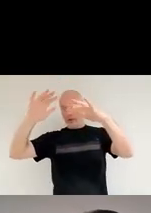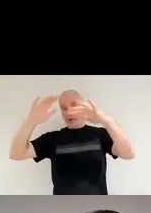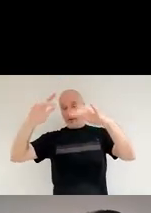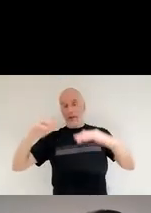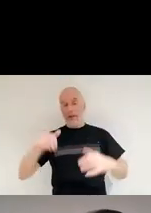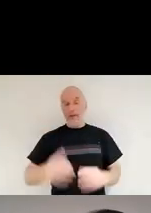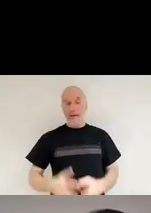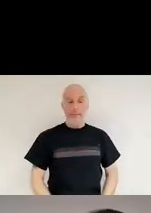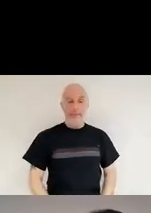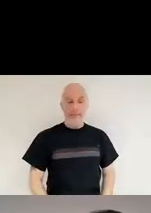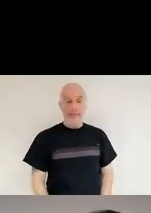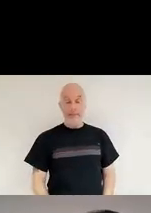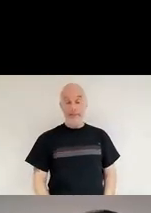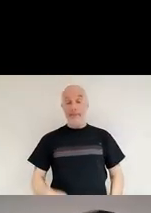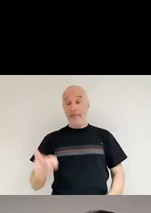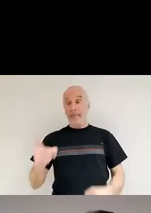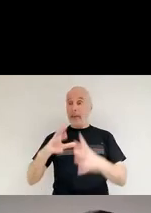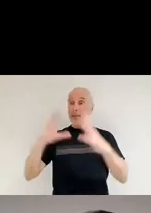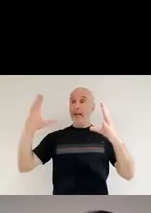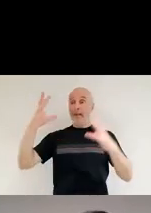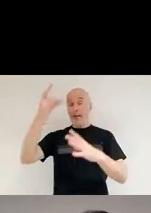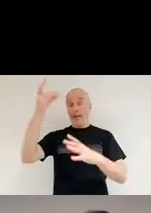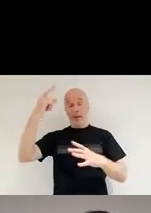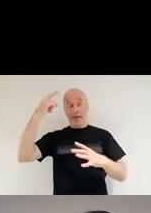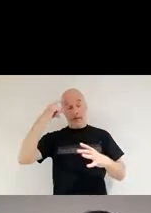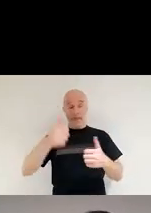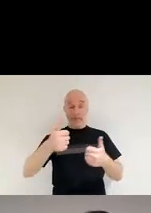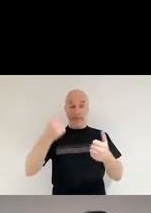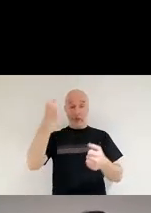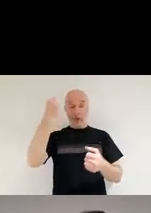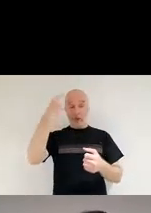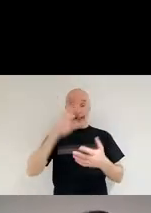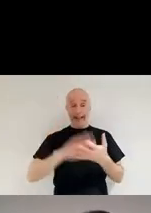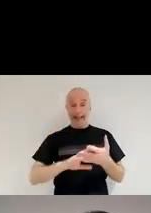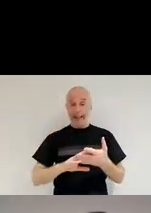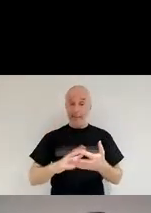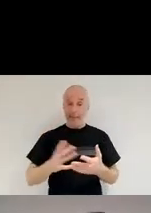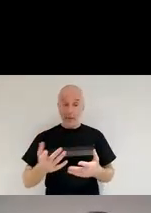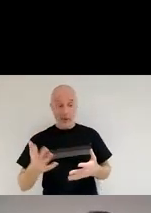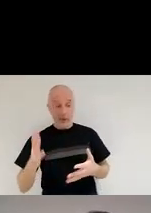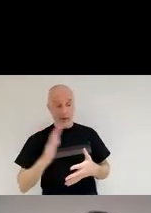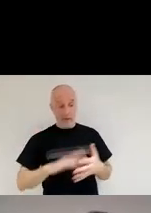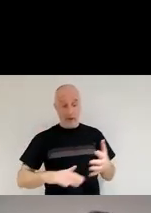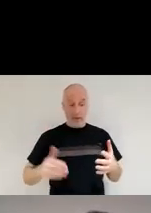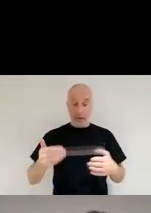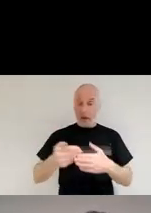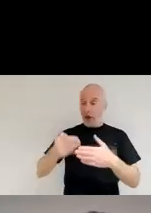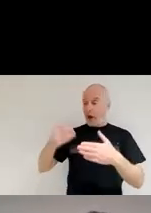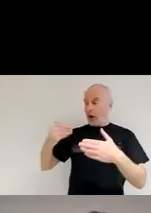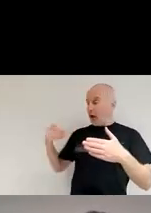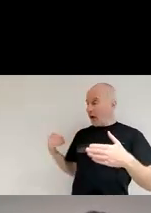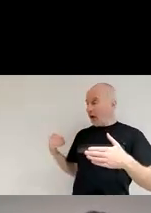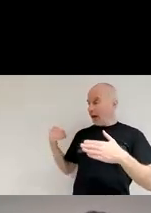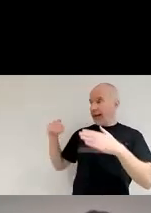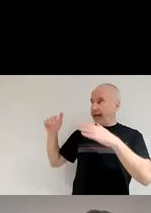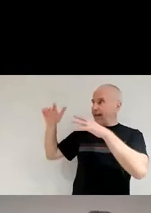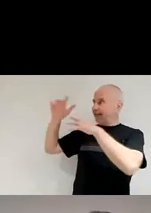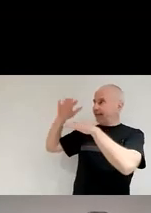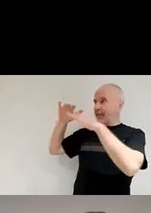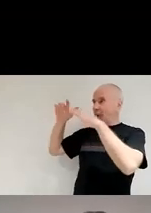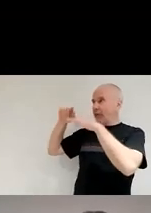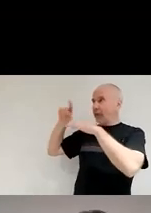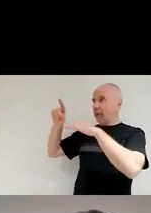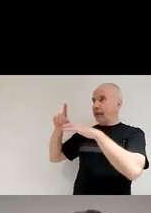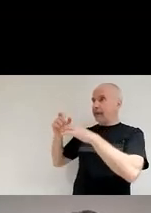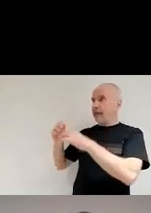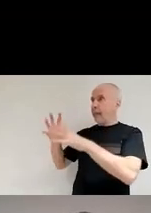good idea because we're talking about of the early universe. So when we have the big bang, so the big bang is happening here on the